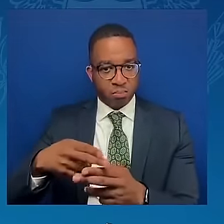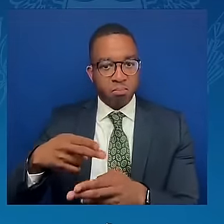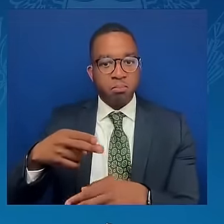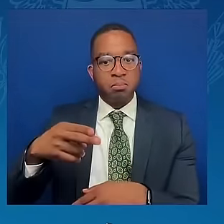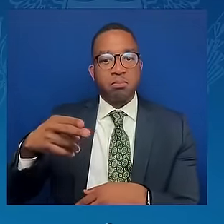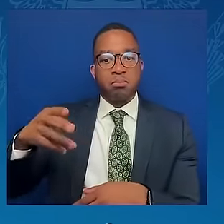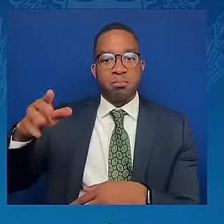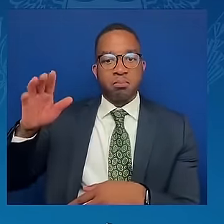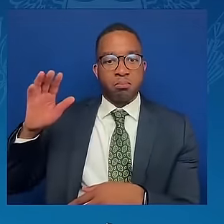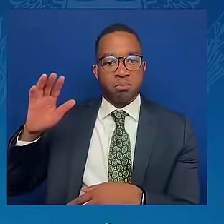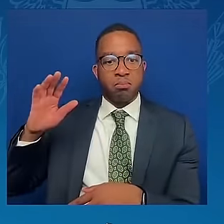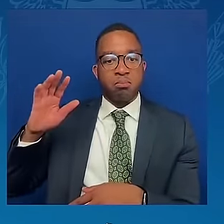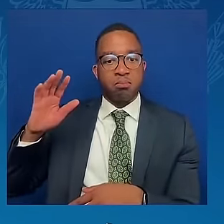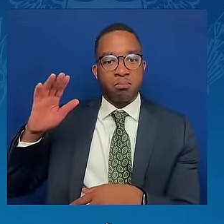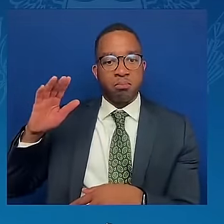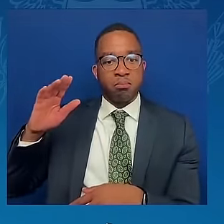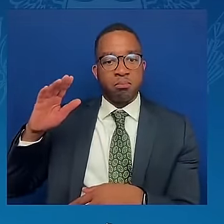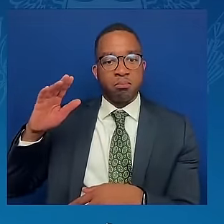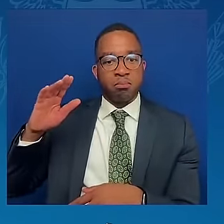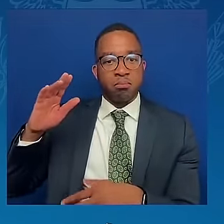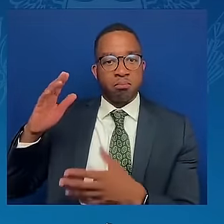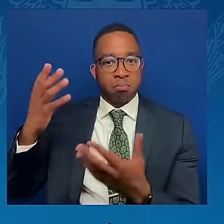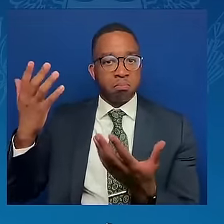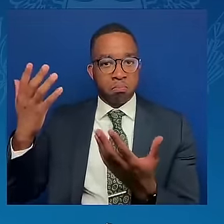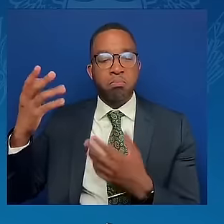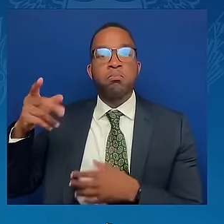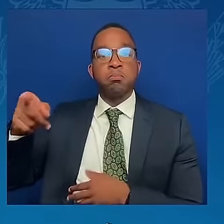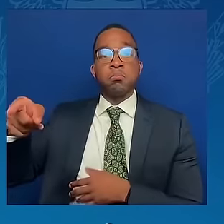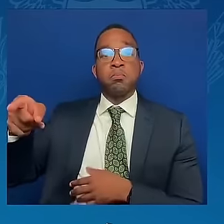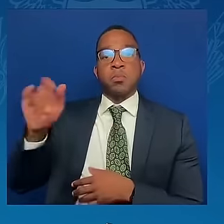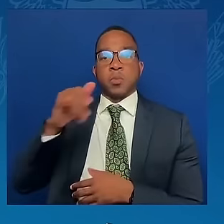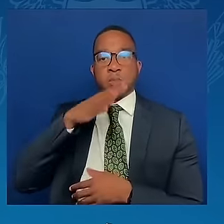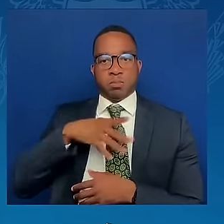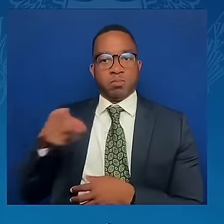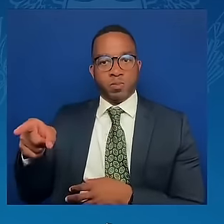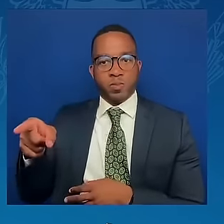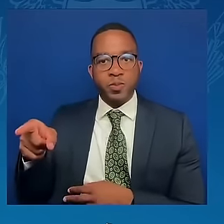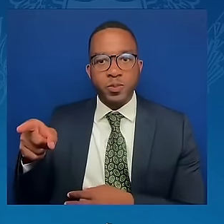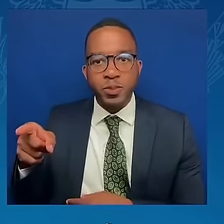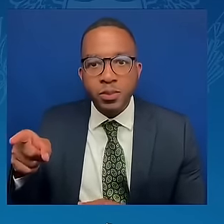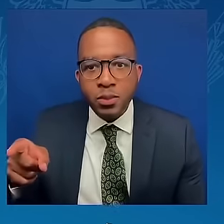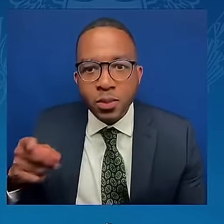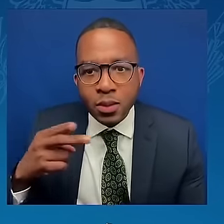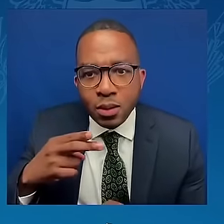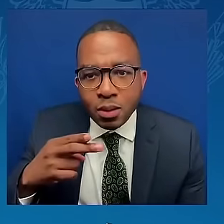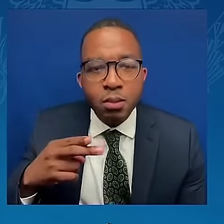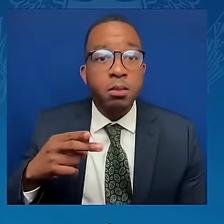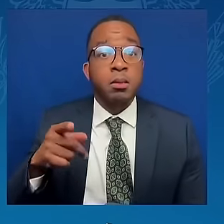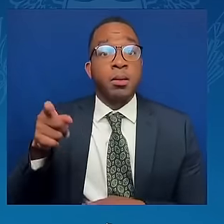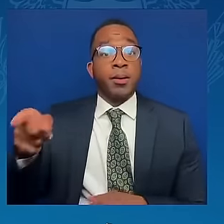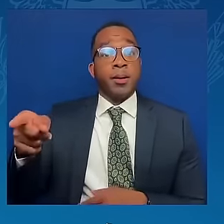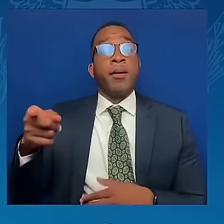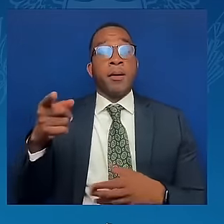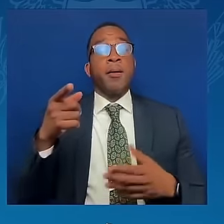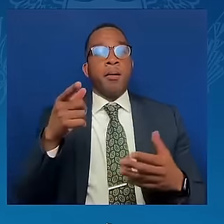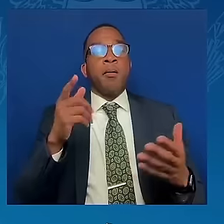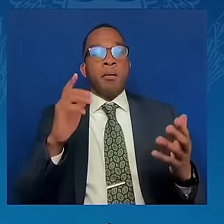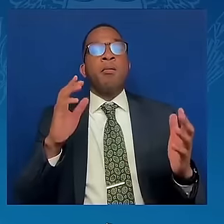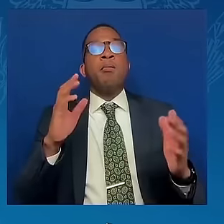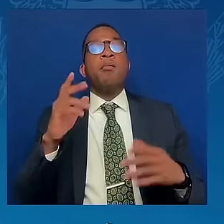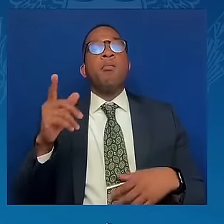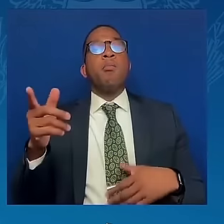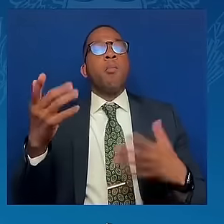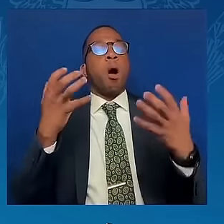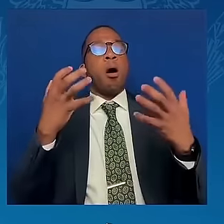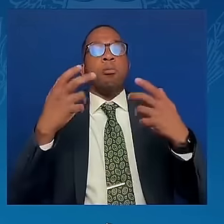Zelensky, dear Volodymyr, Vice President Harris, dear Kamala, Presidents and Prime Ministers, Ministers,